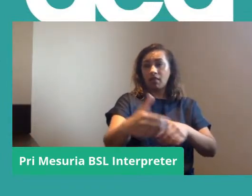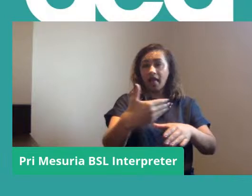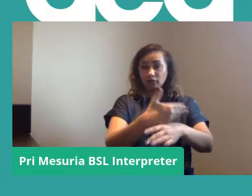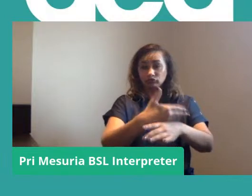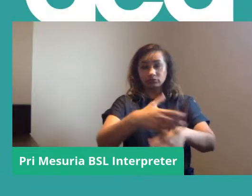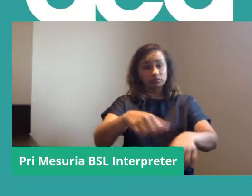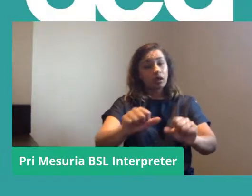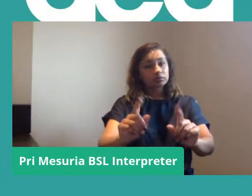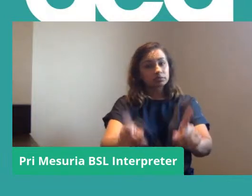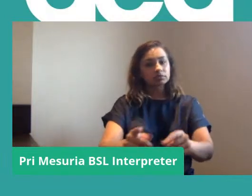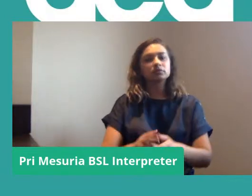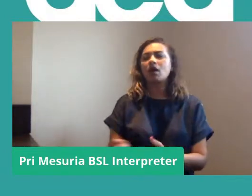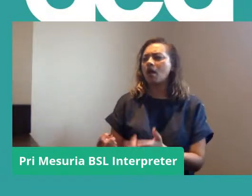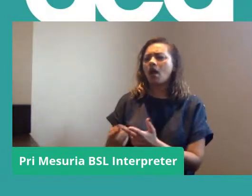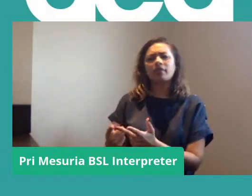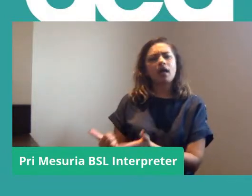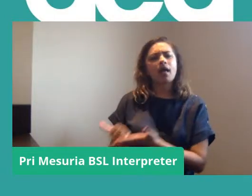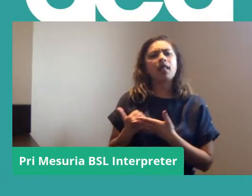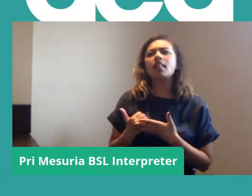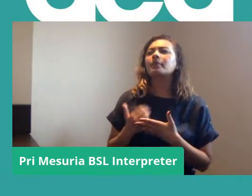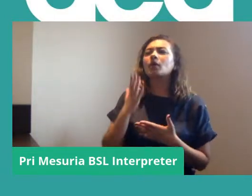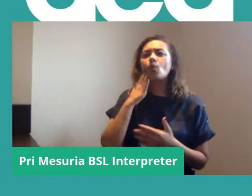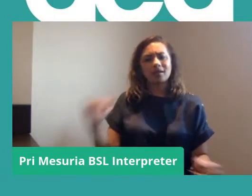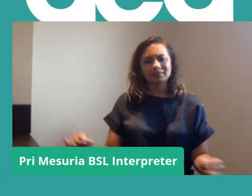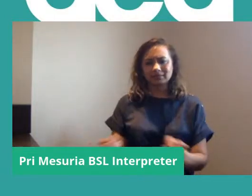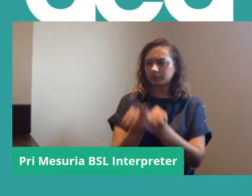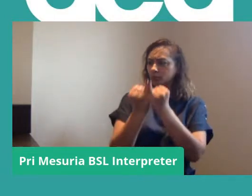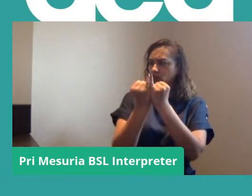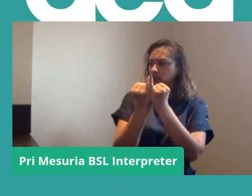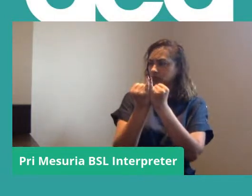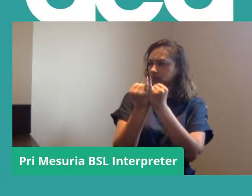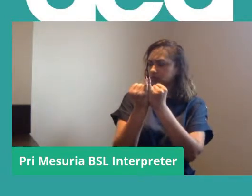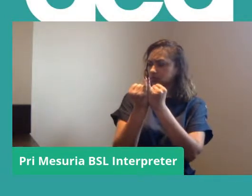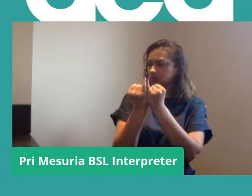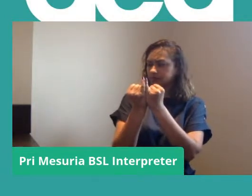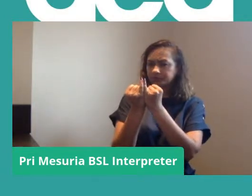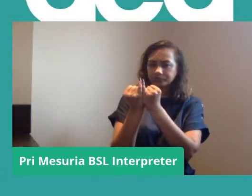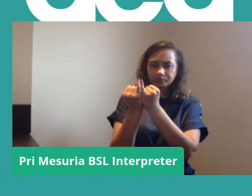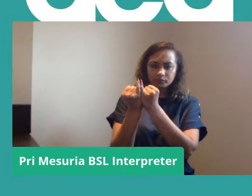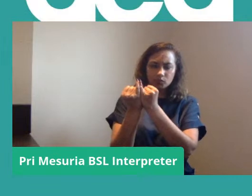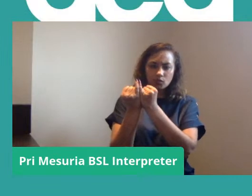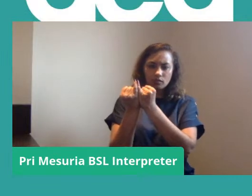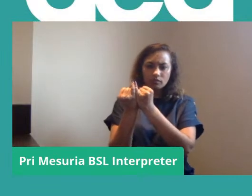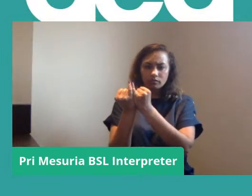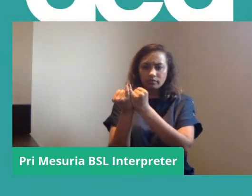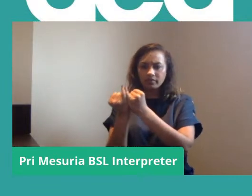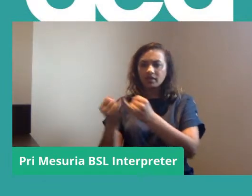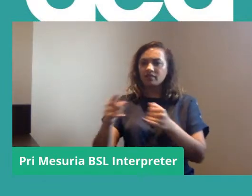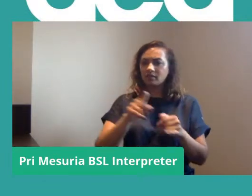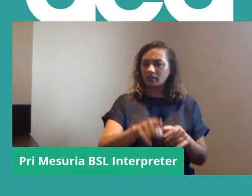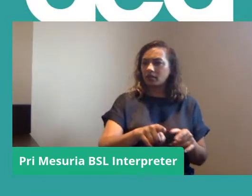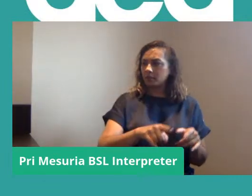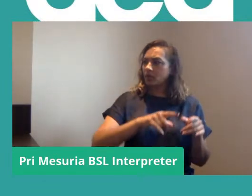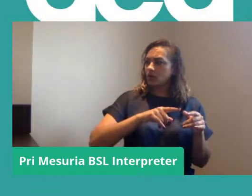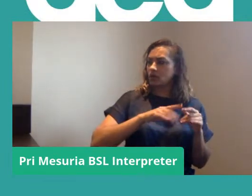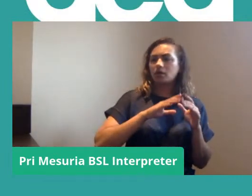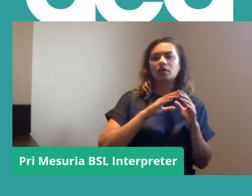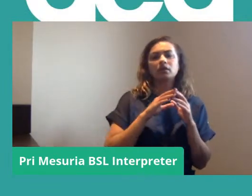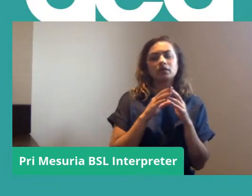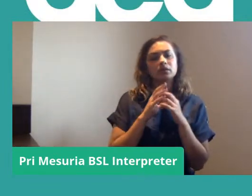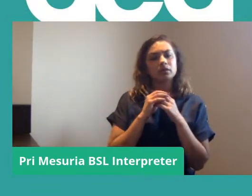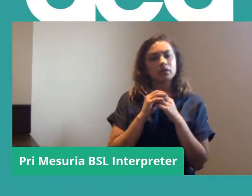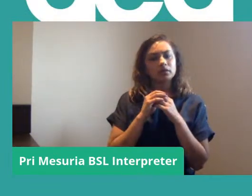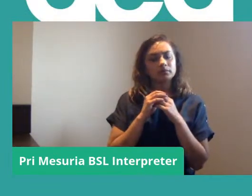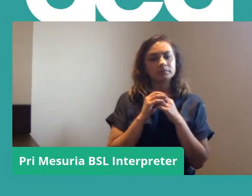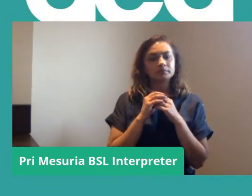The other thing that helped us win our dispute, just moving away from organizing for power a little bit, was that